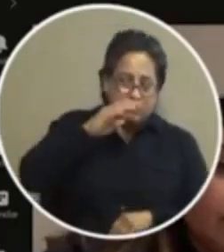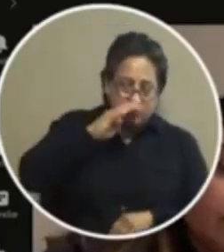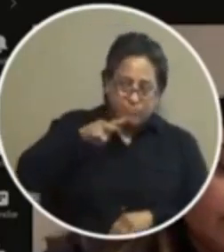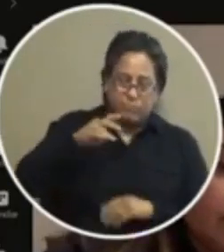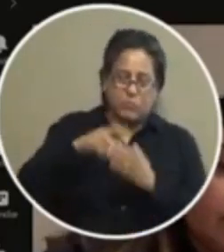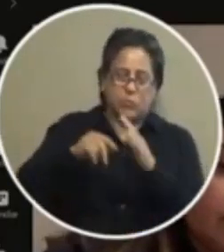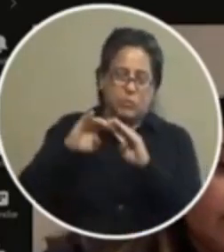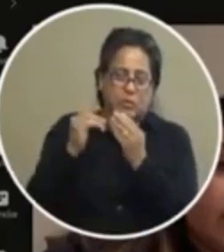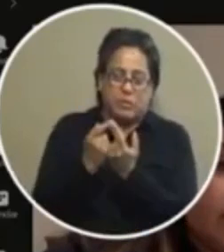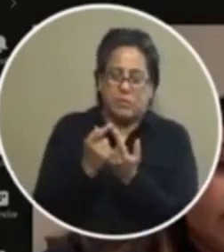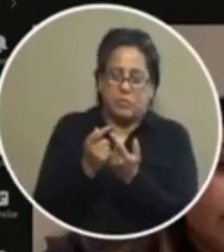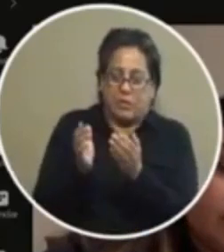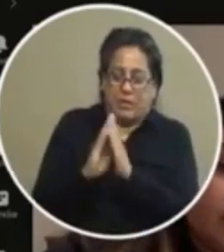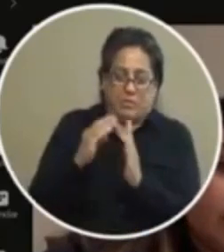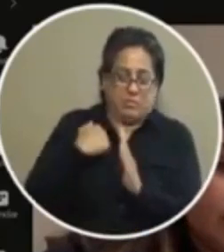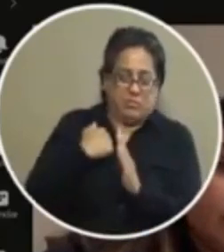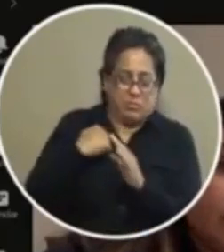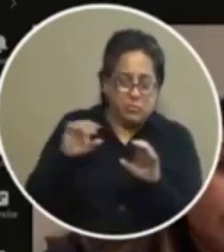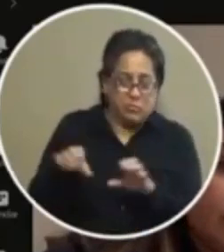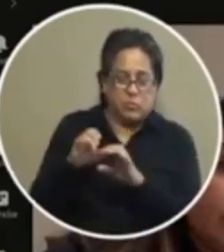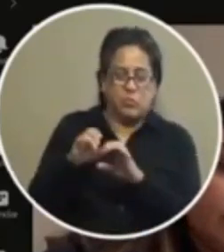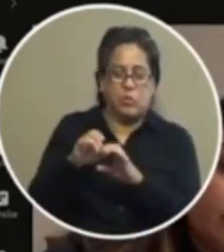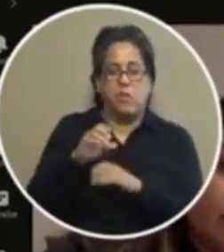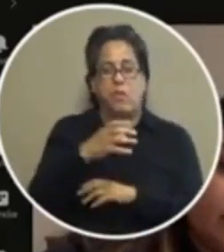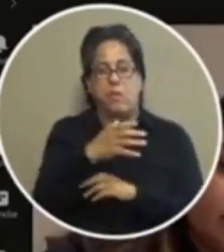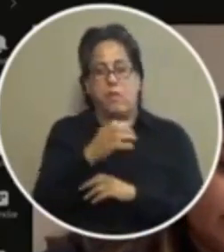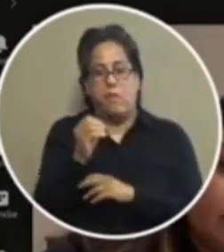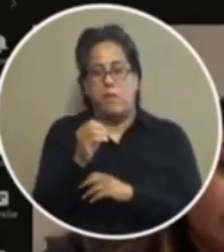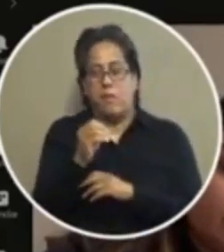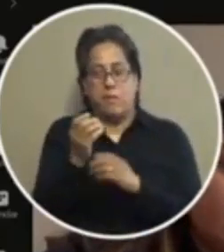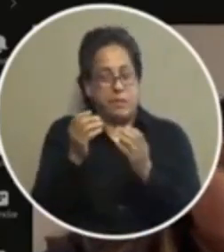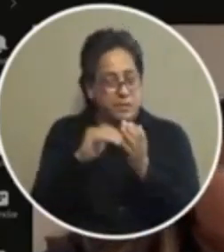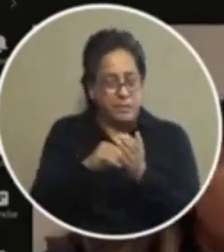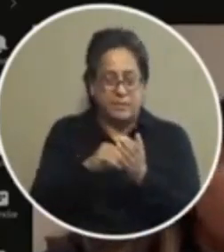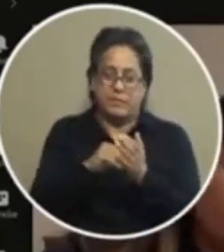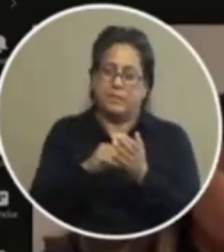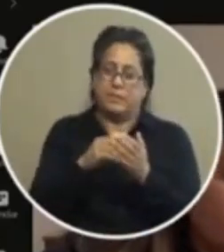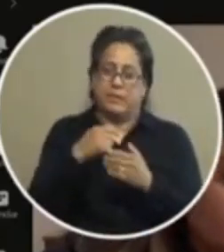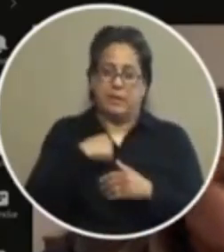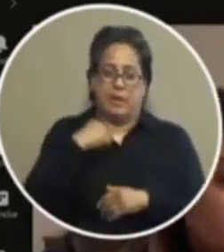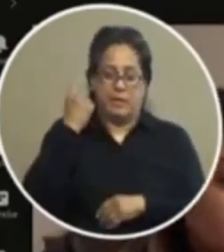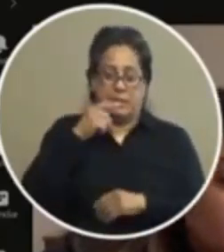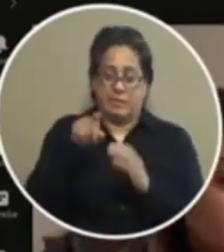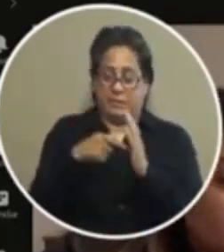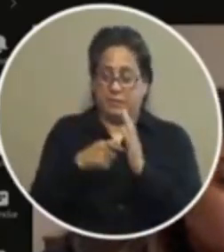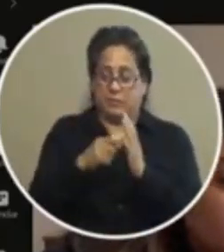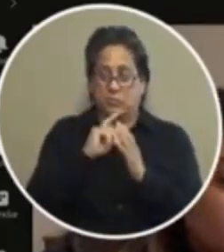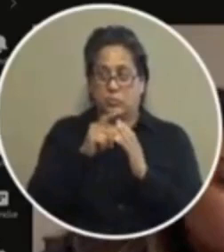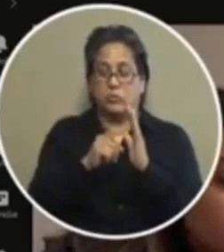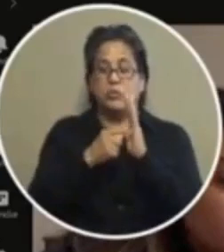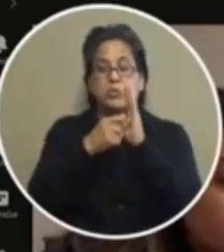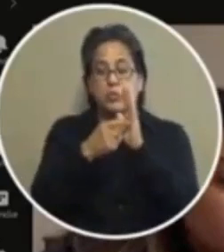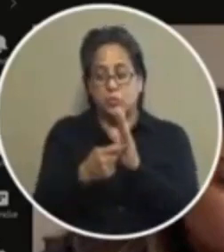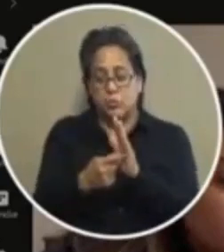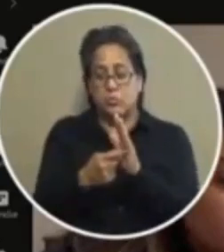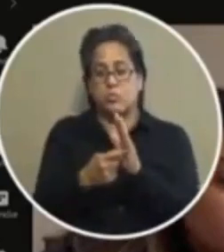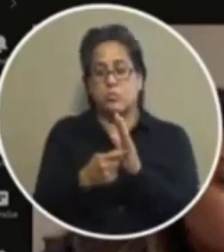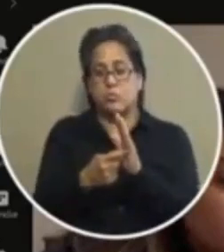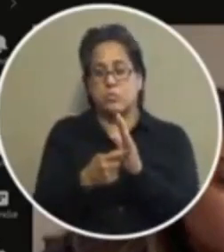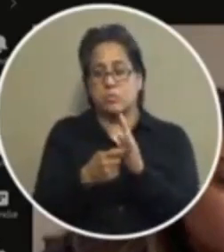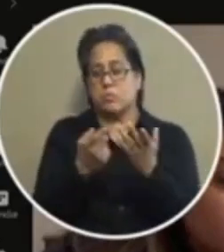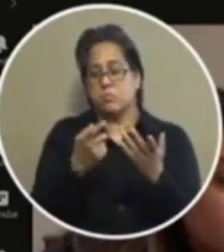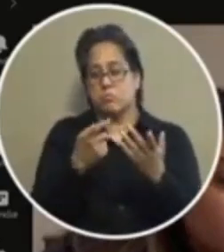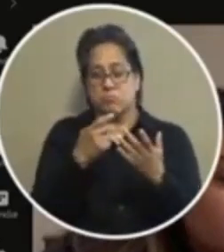that council has asked us to do as a matter of fact again i reiterate that i think this demonstrates that there has been um